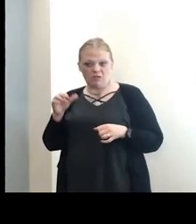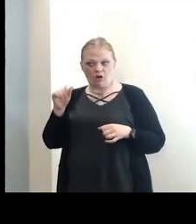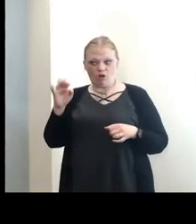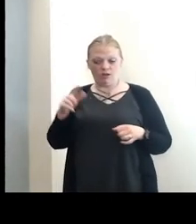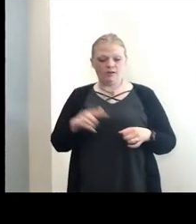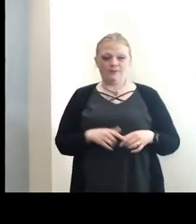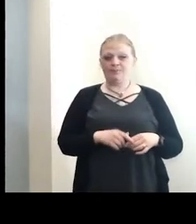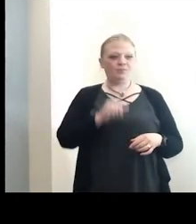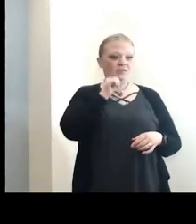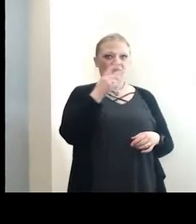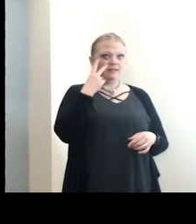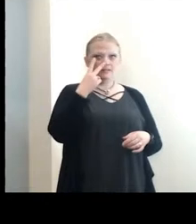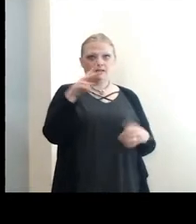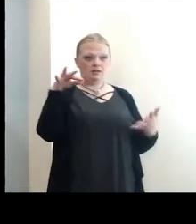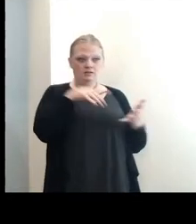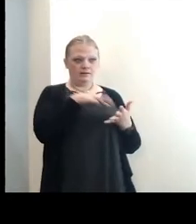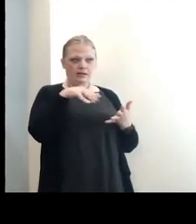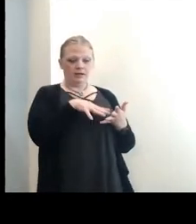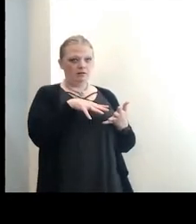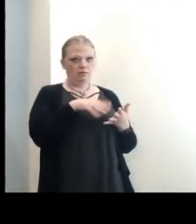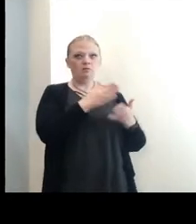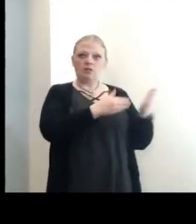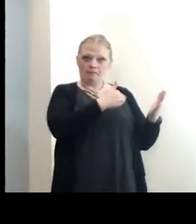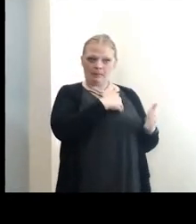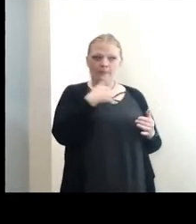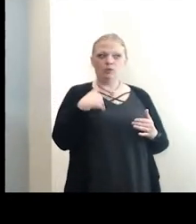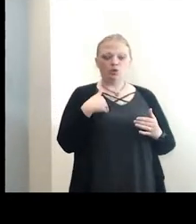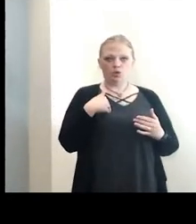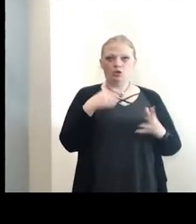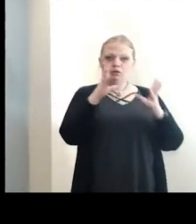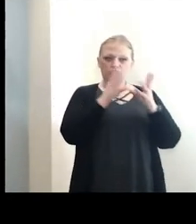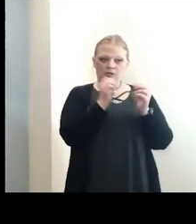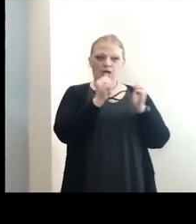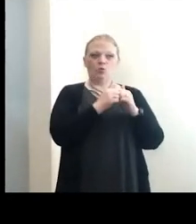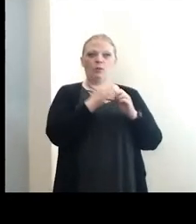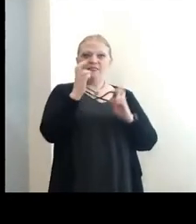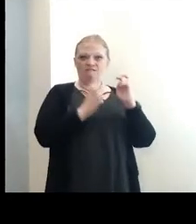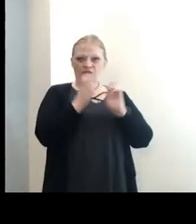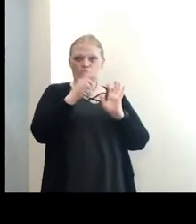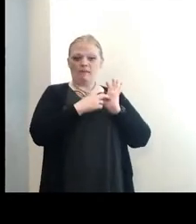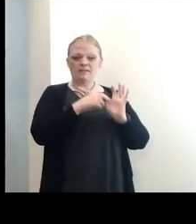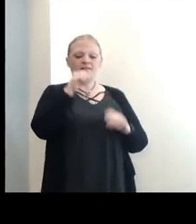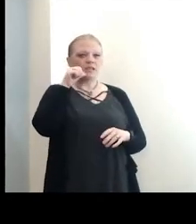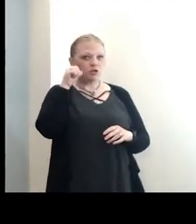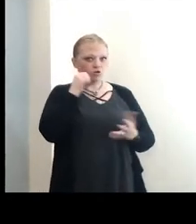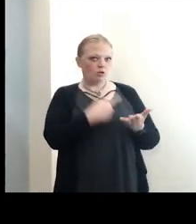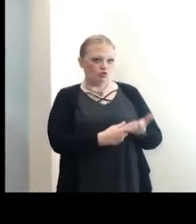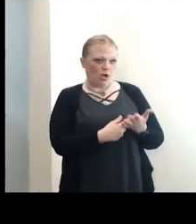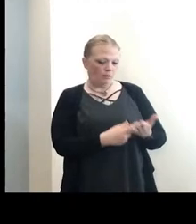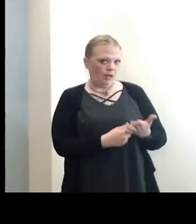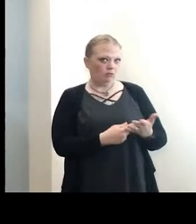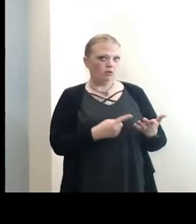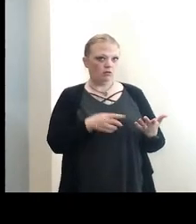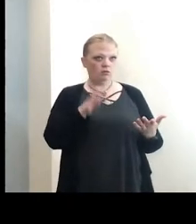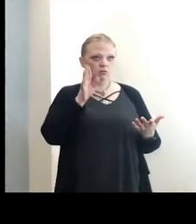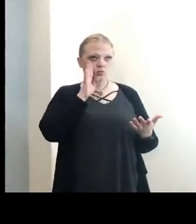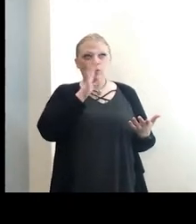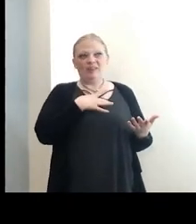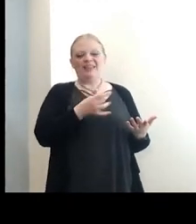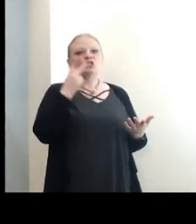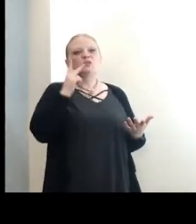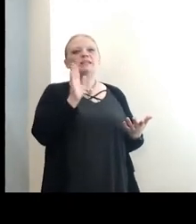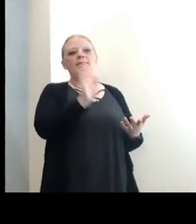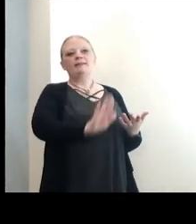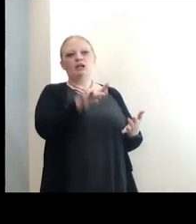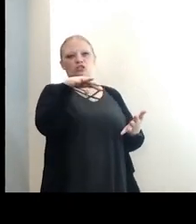We have not seen the study, though some of the members of our staff met with fair representatives yesterday to talk about it. We certainly would like to see the study.